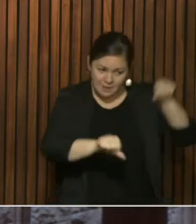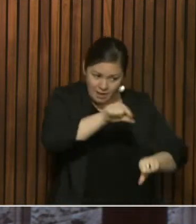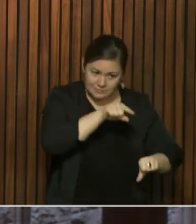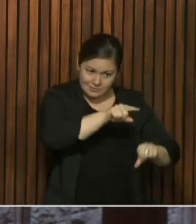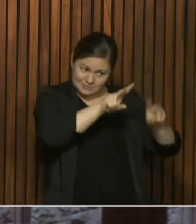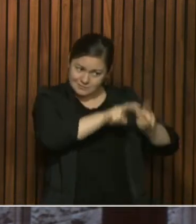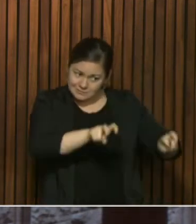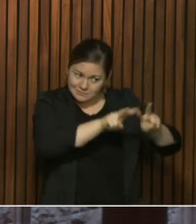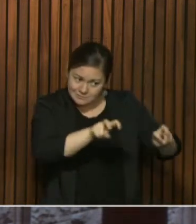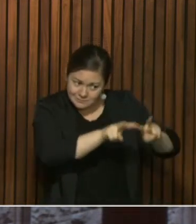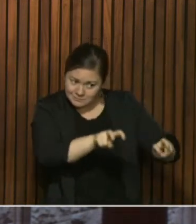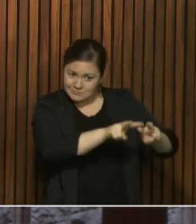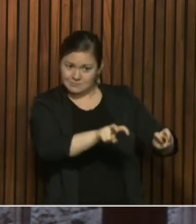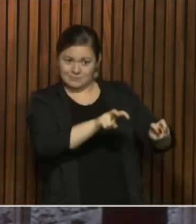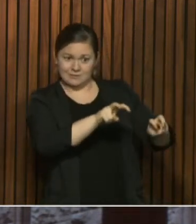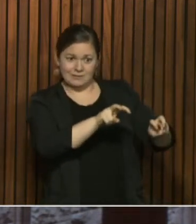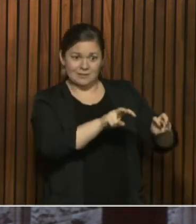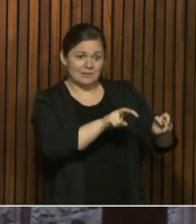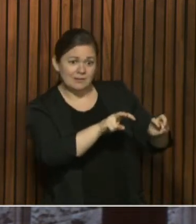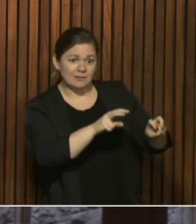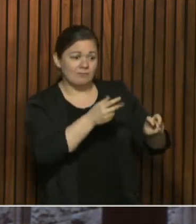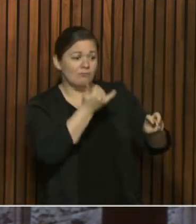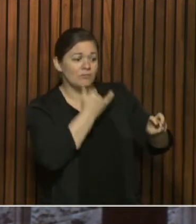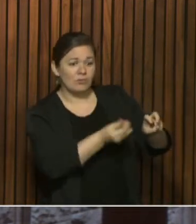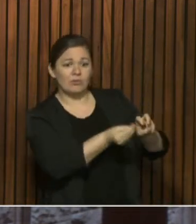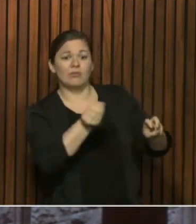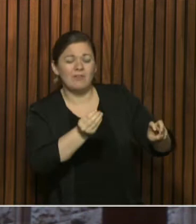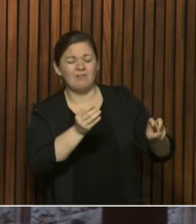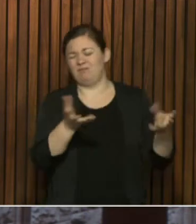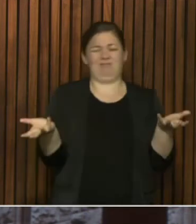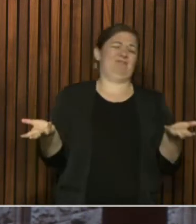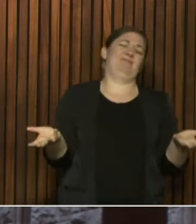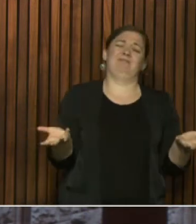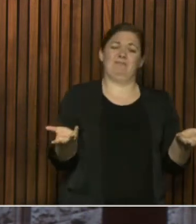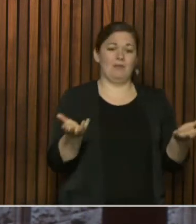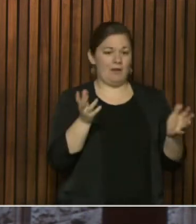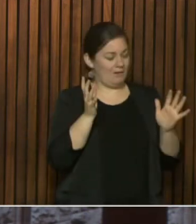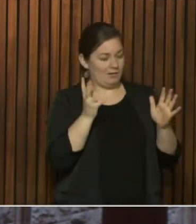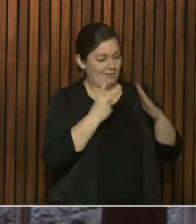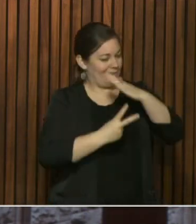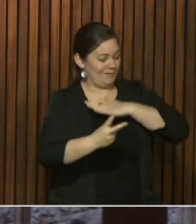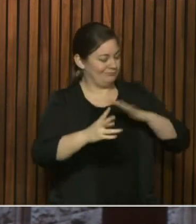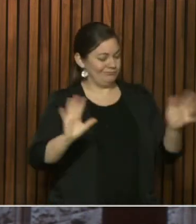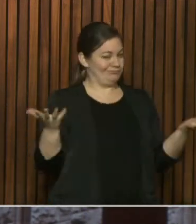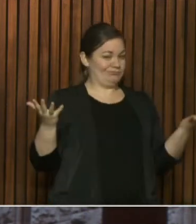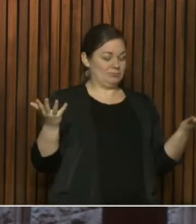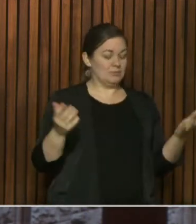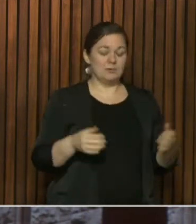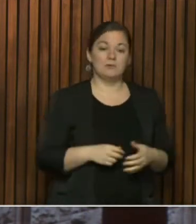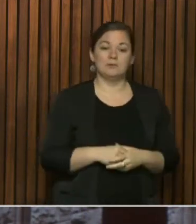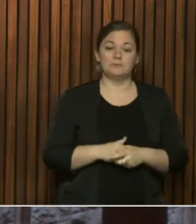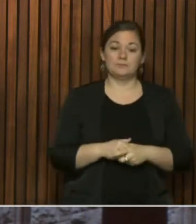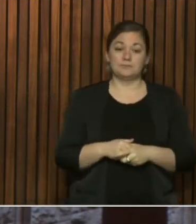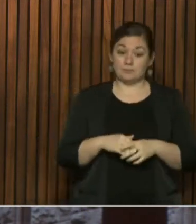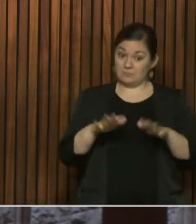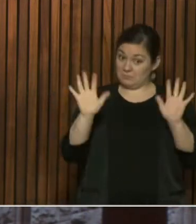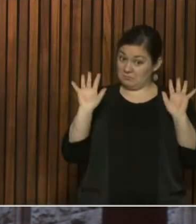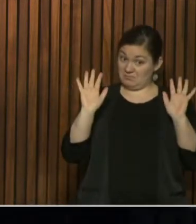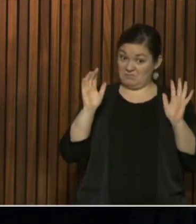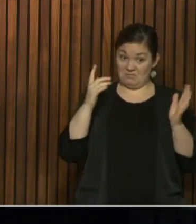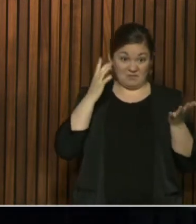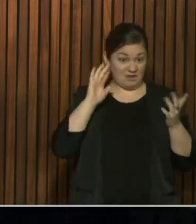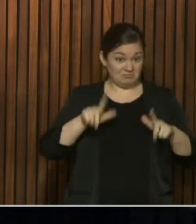conference, based on receiving real-time data and how that informs them accordingly. So with that, I'm going to open up for questions from